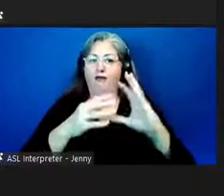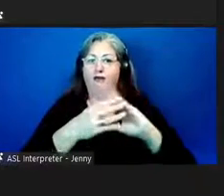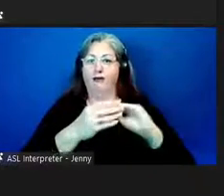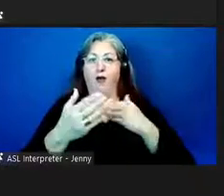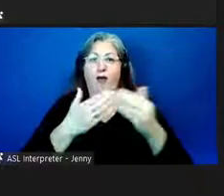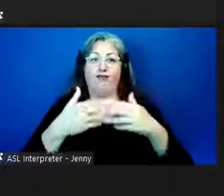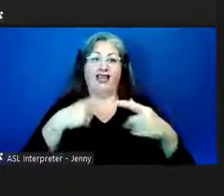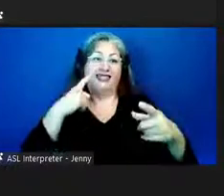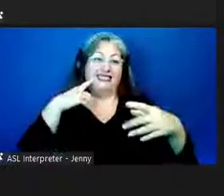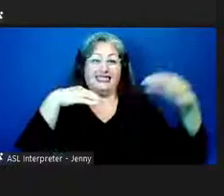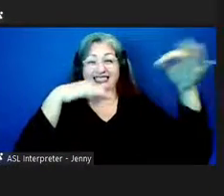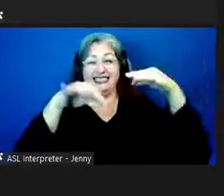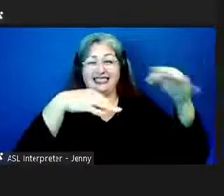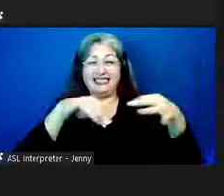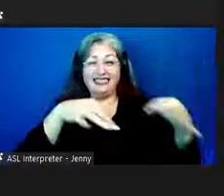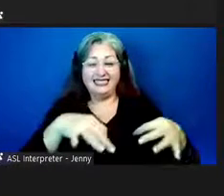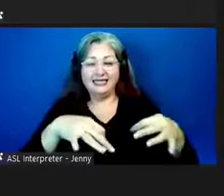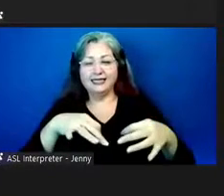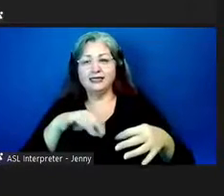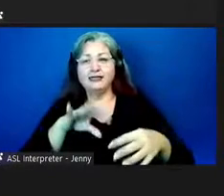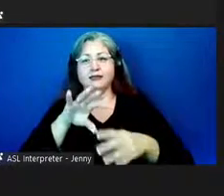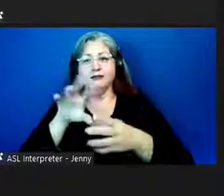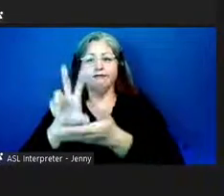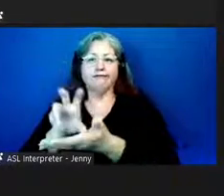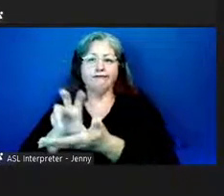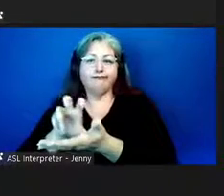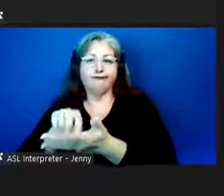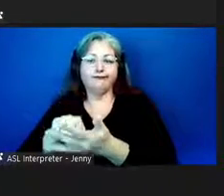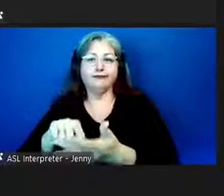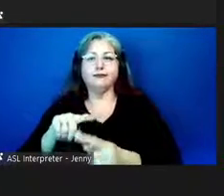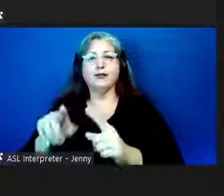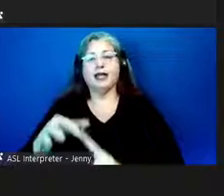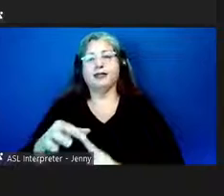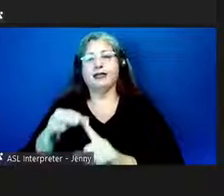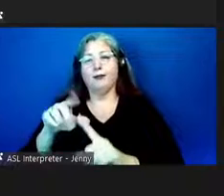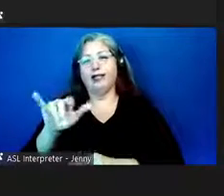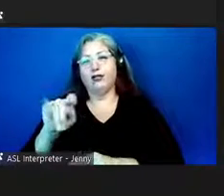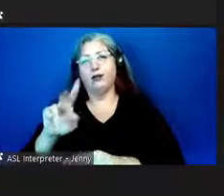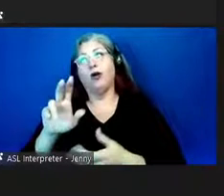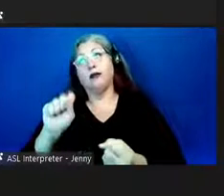explained uh as except for the literature because well